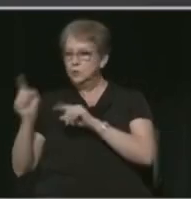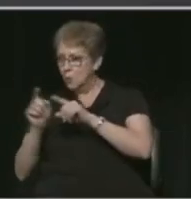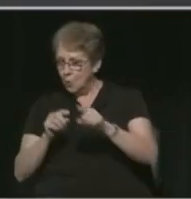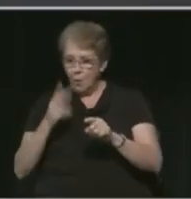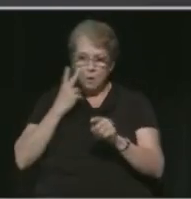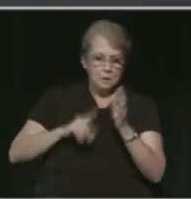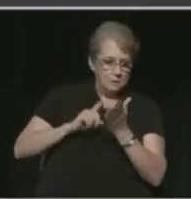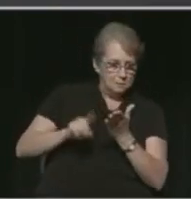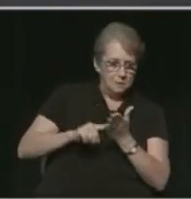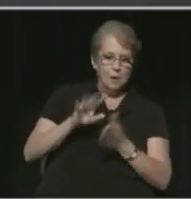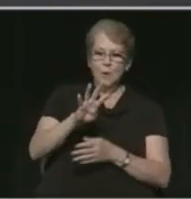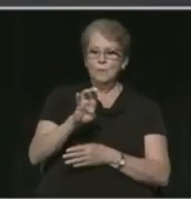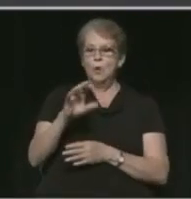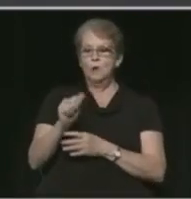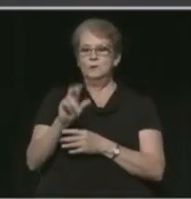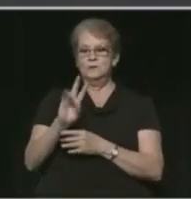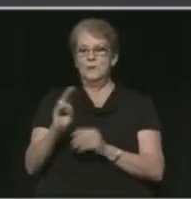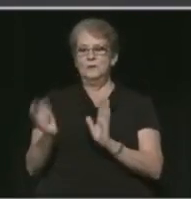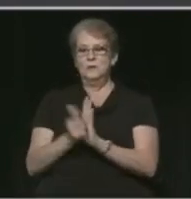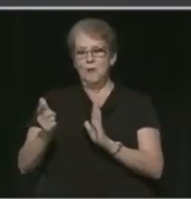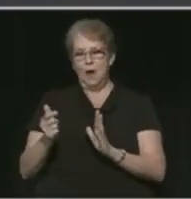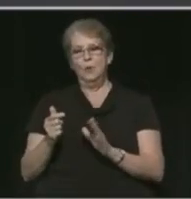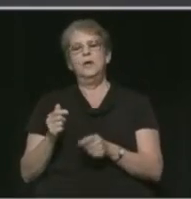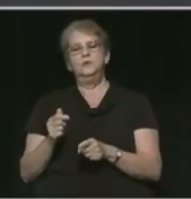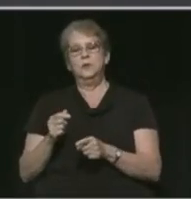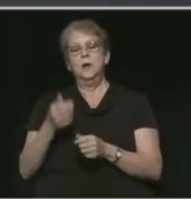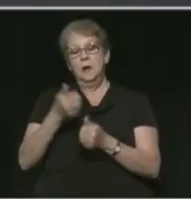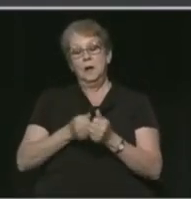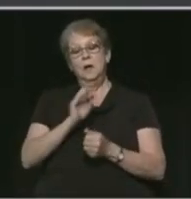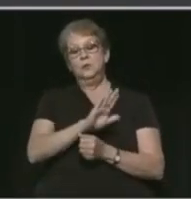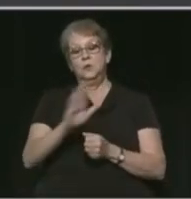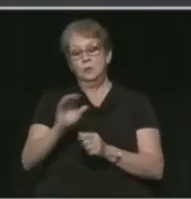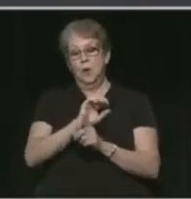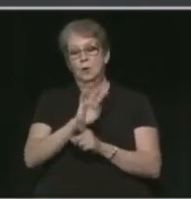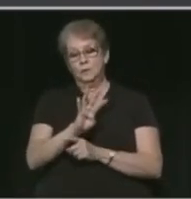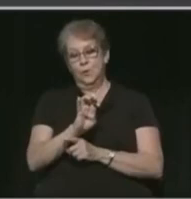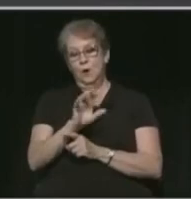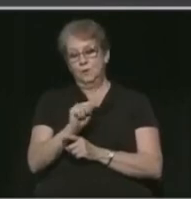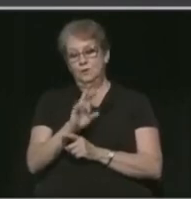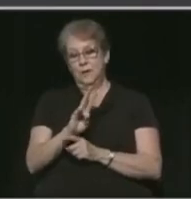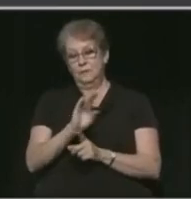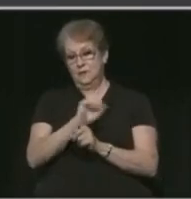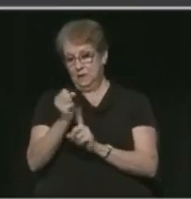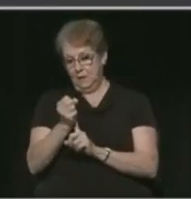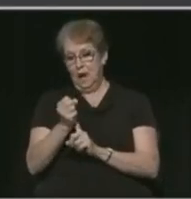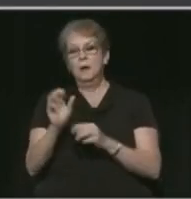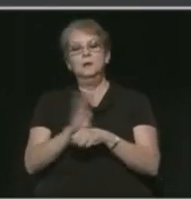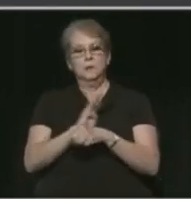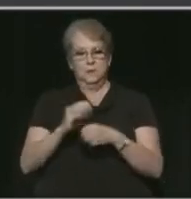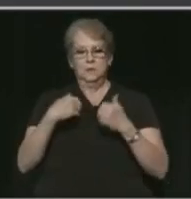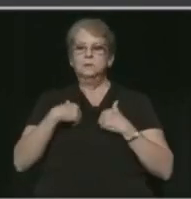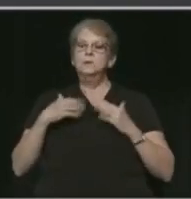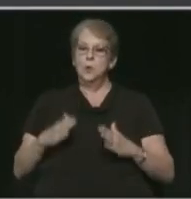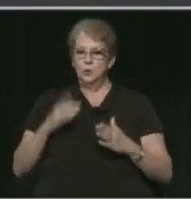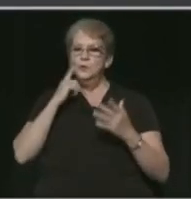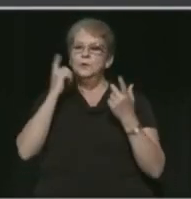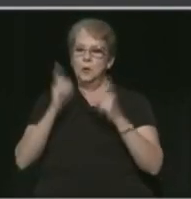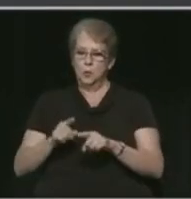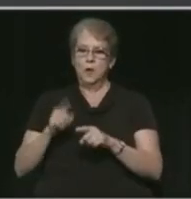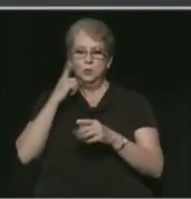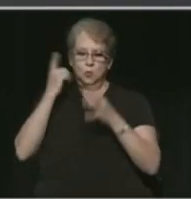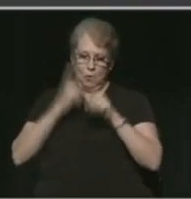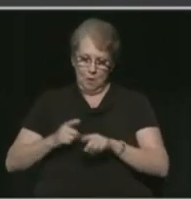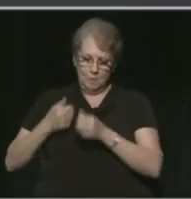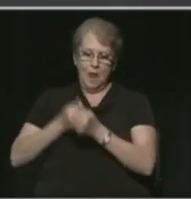observed 417 violations. In each of those 417 cases, the business owners have agreed to